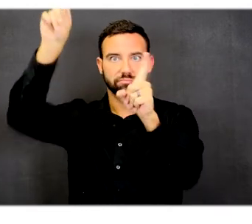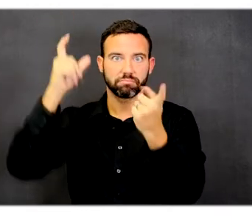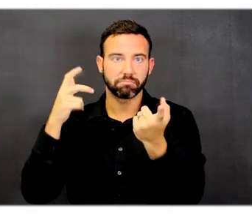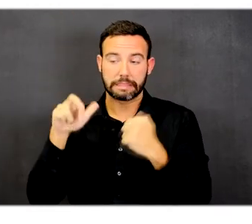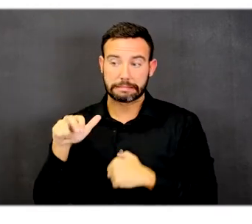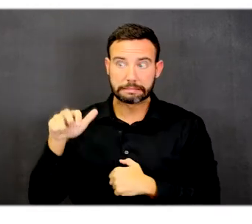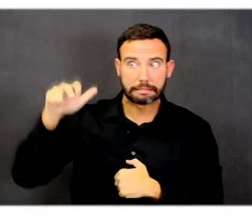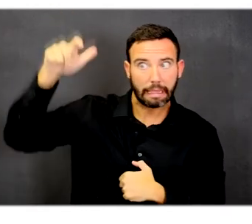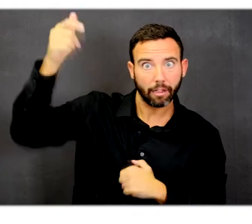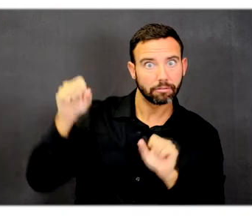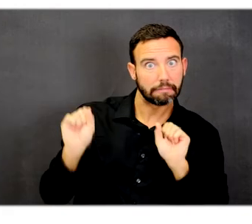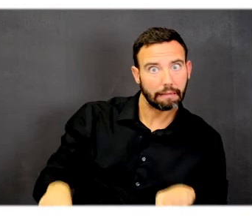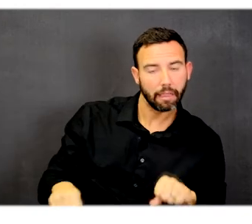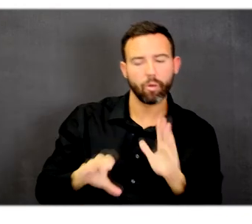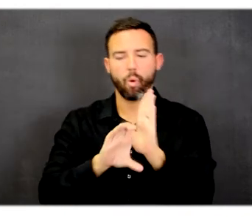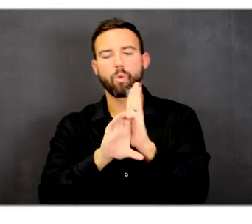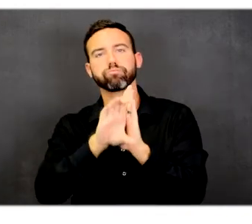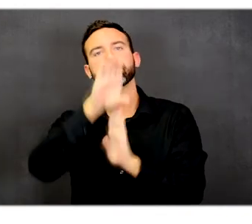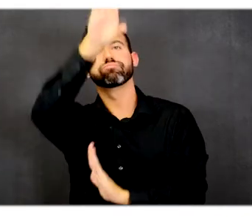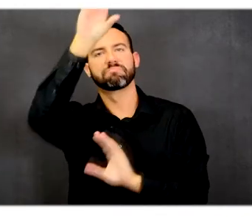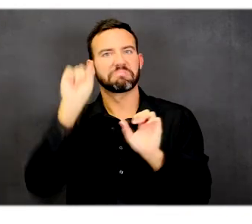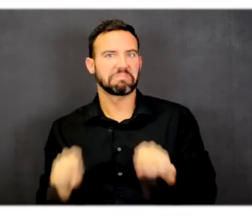staircase or through the elevators.